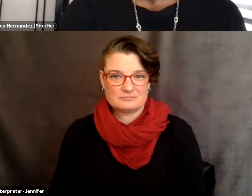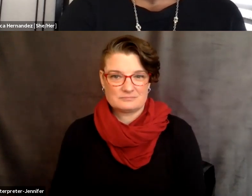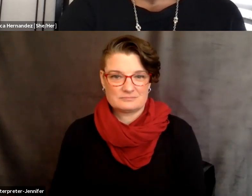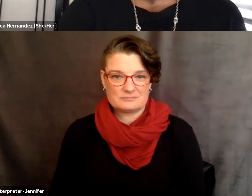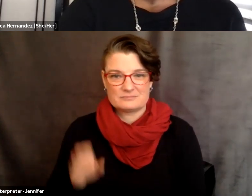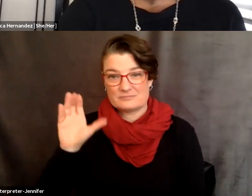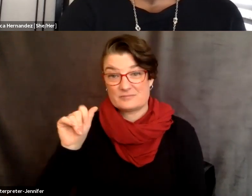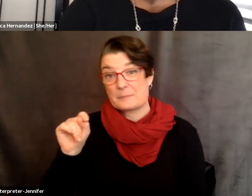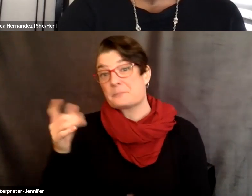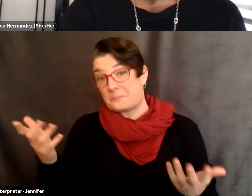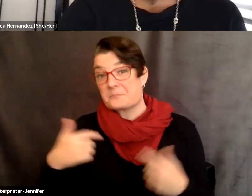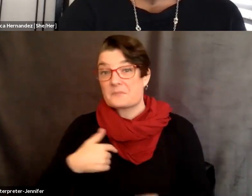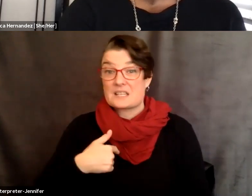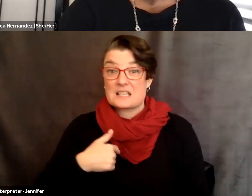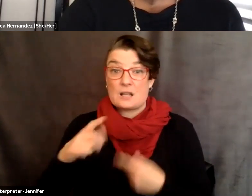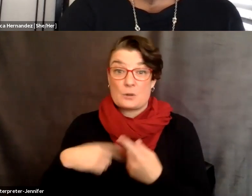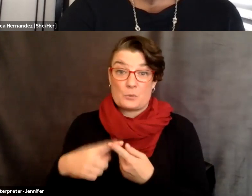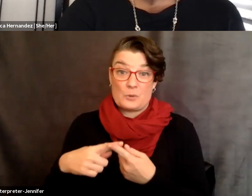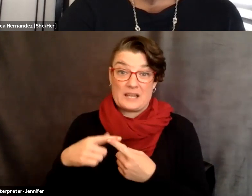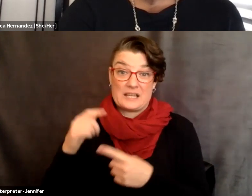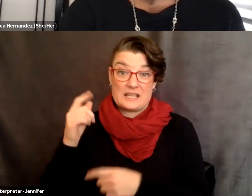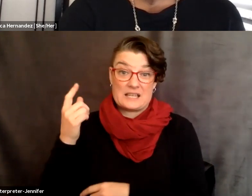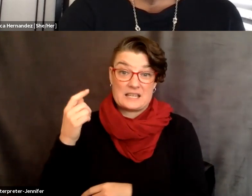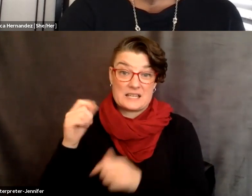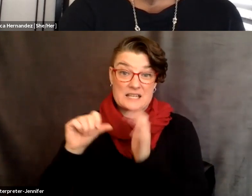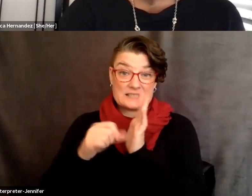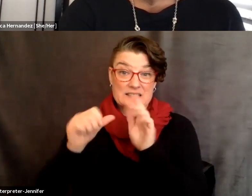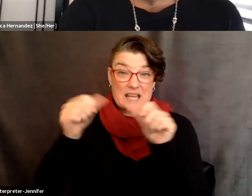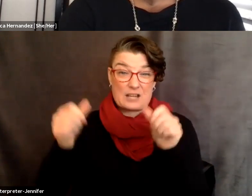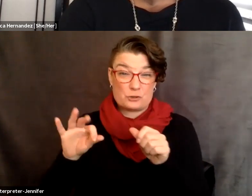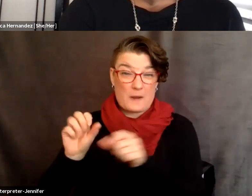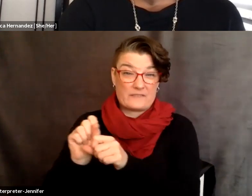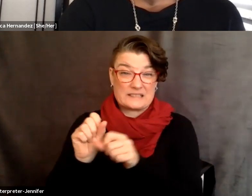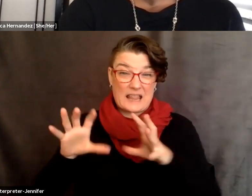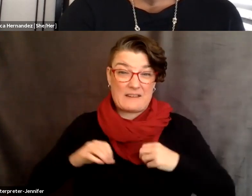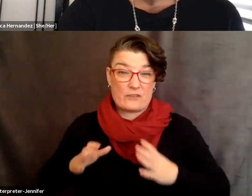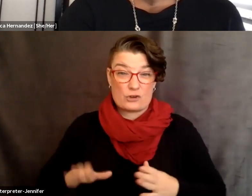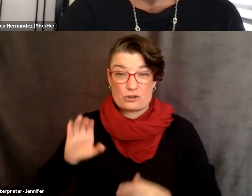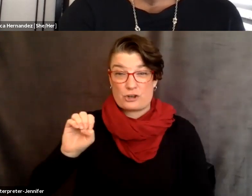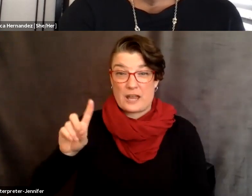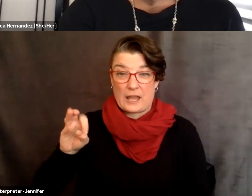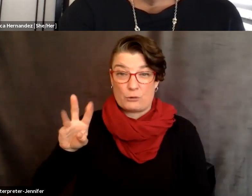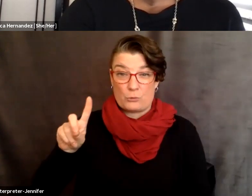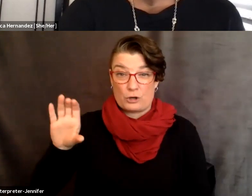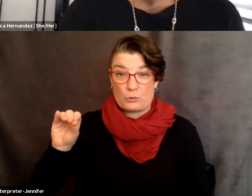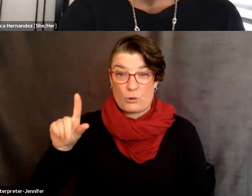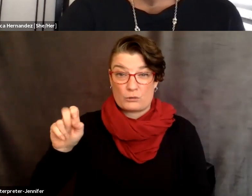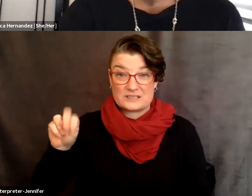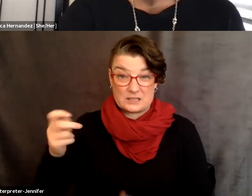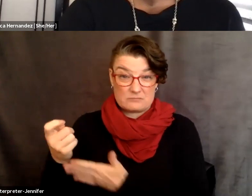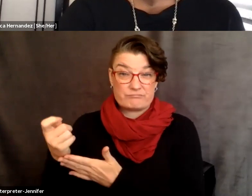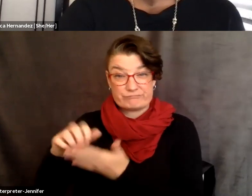So I went, when the statue of, um, the slaver Edward Colston was removed in Bristol,